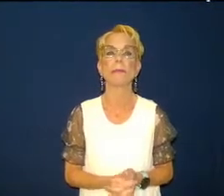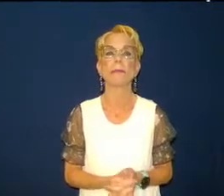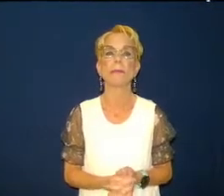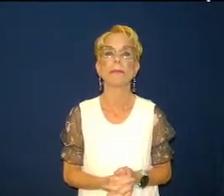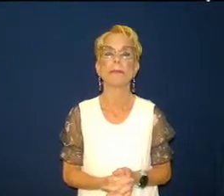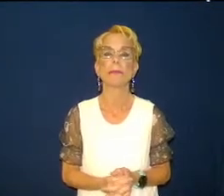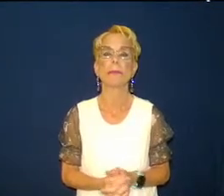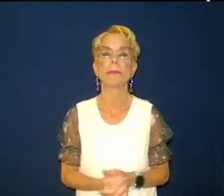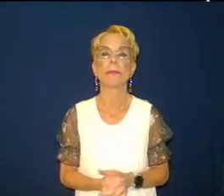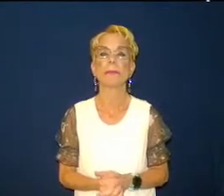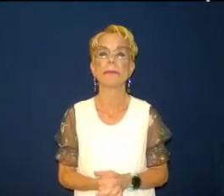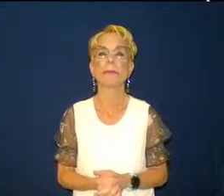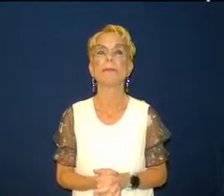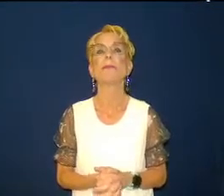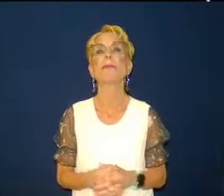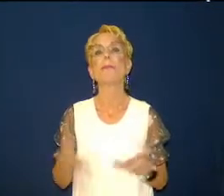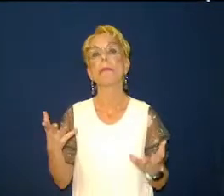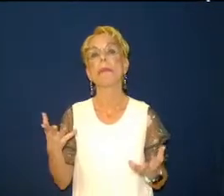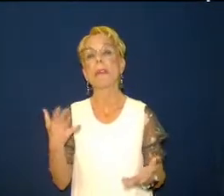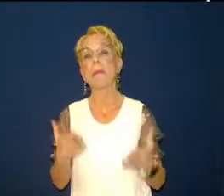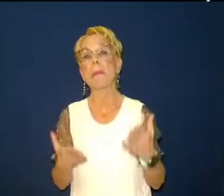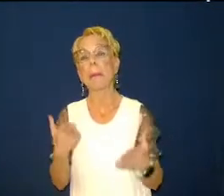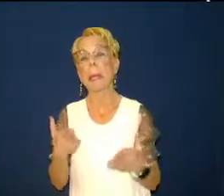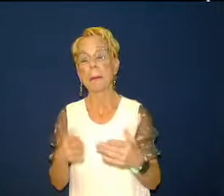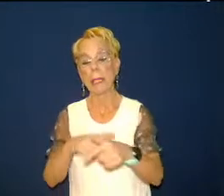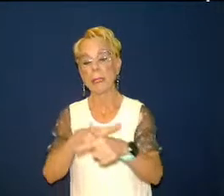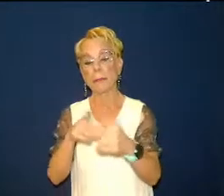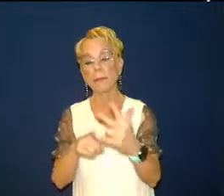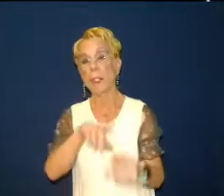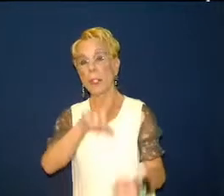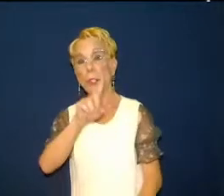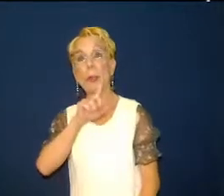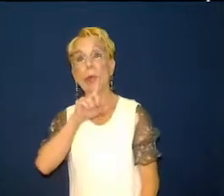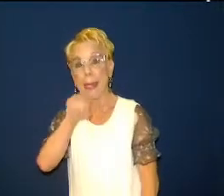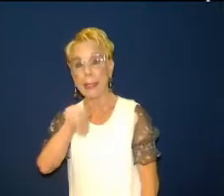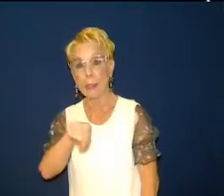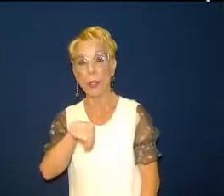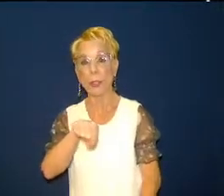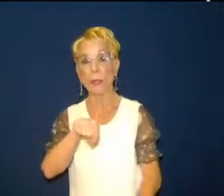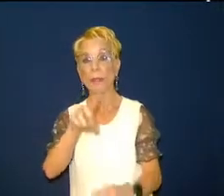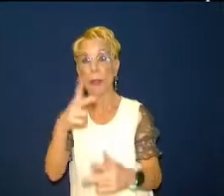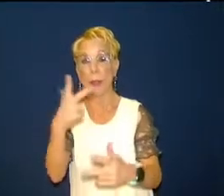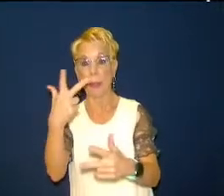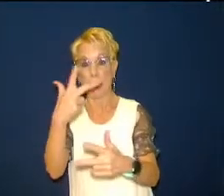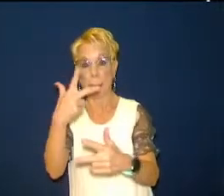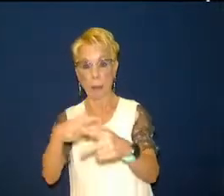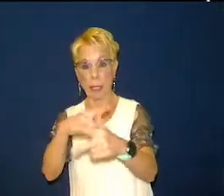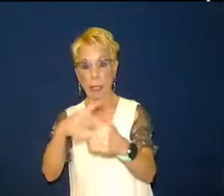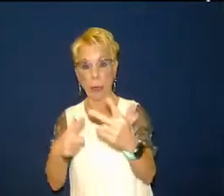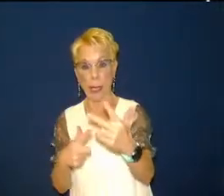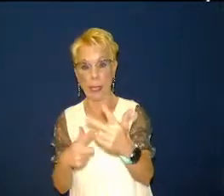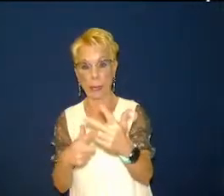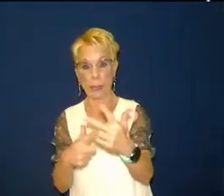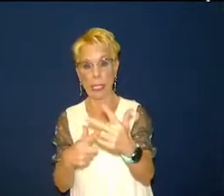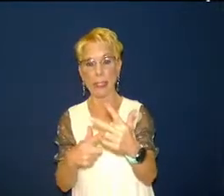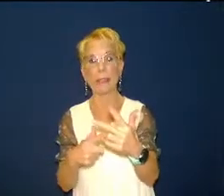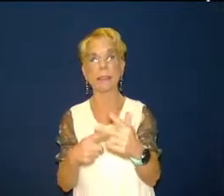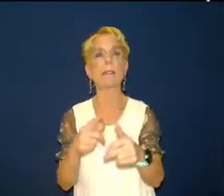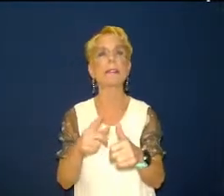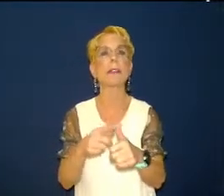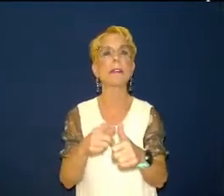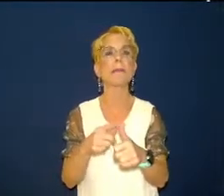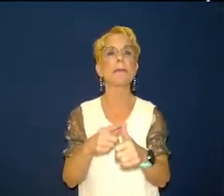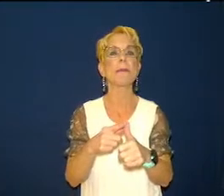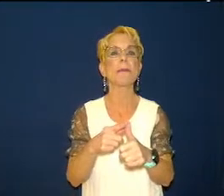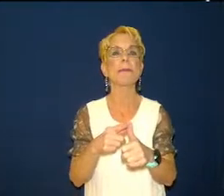complacent without anybody else judging you you just judge yourself are you aware of the unchurched all around